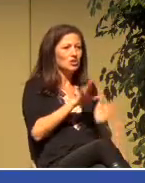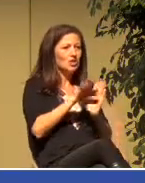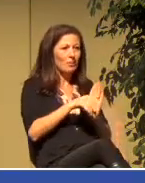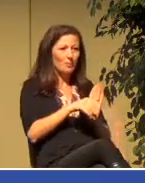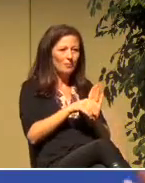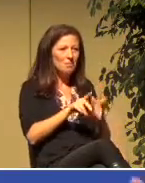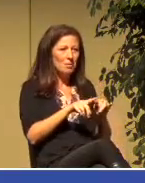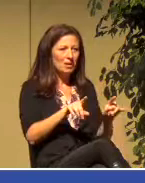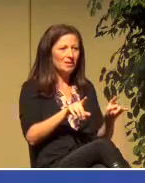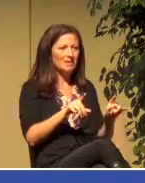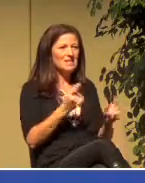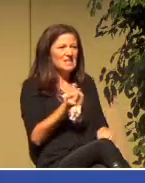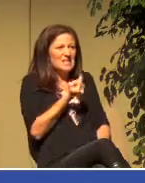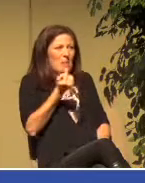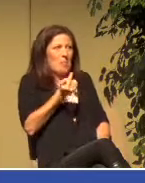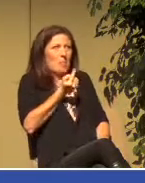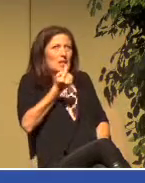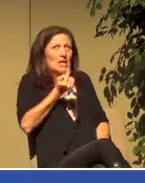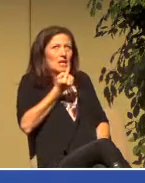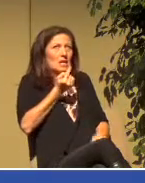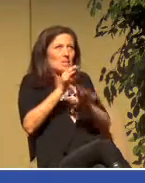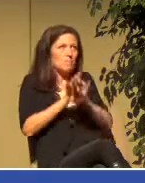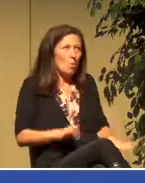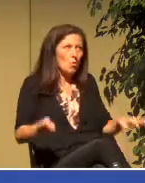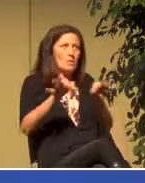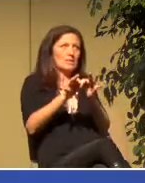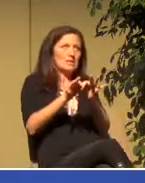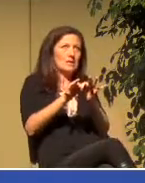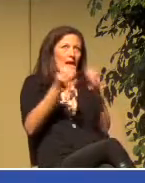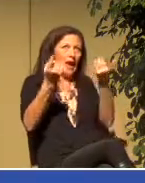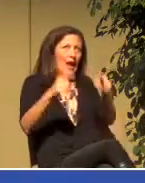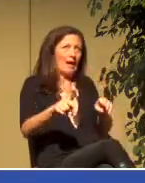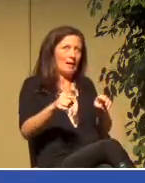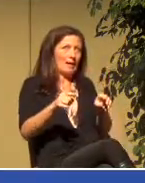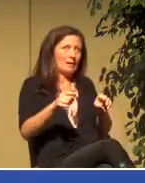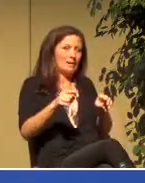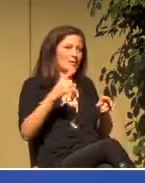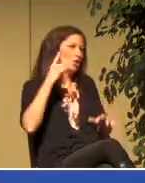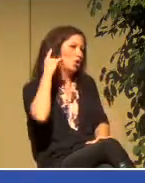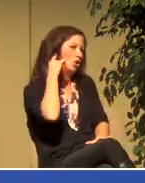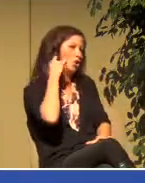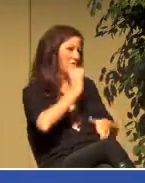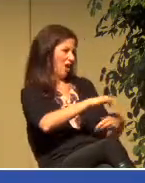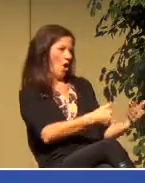Something of significance had definitely happened here.